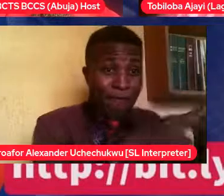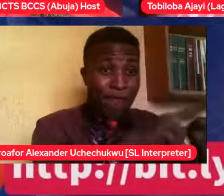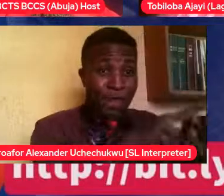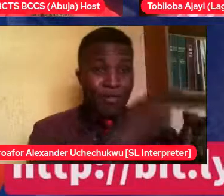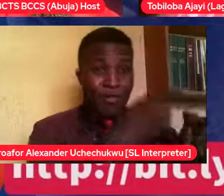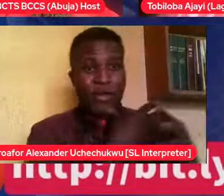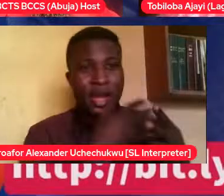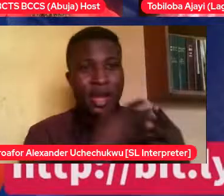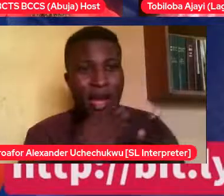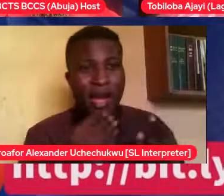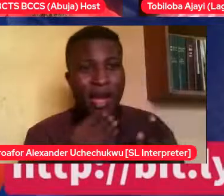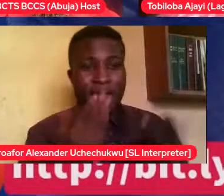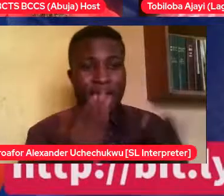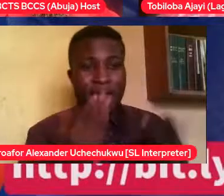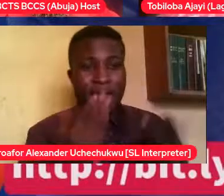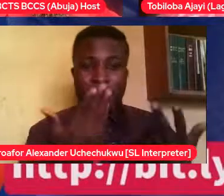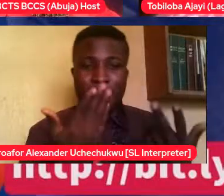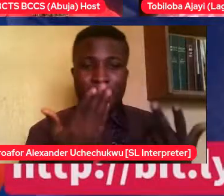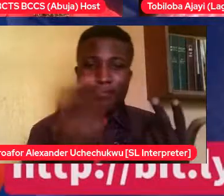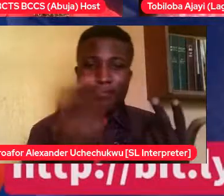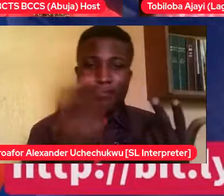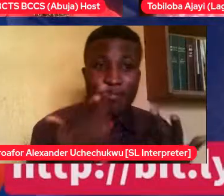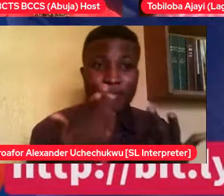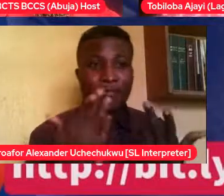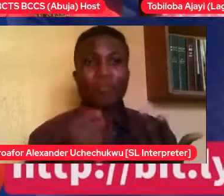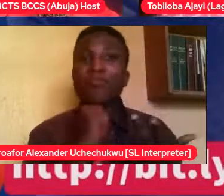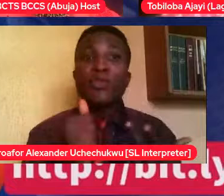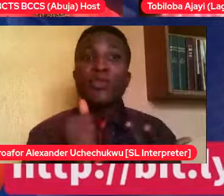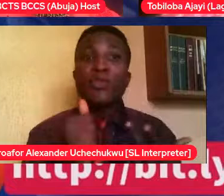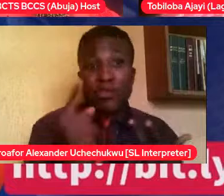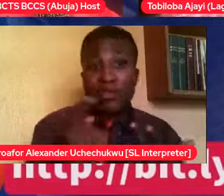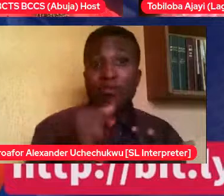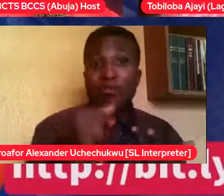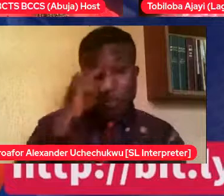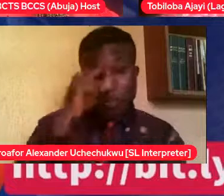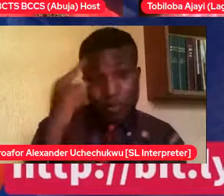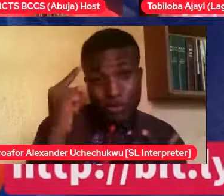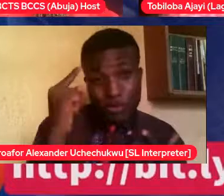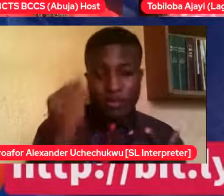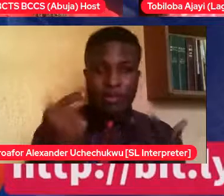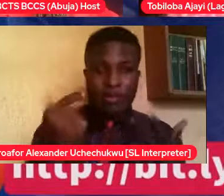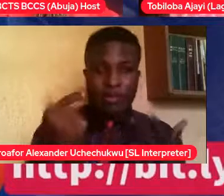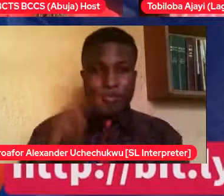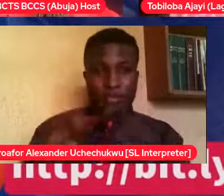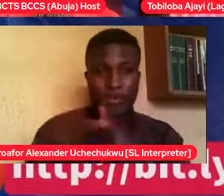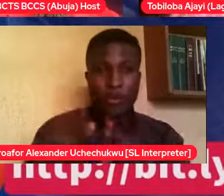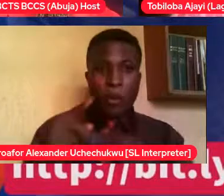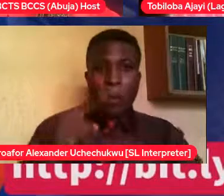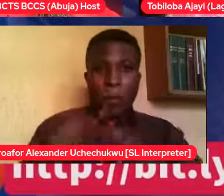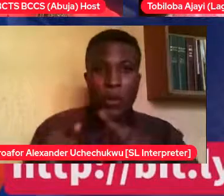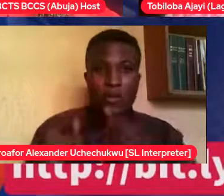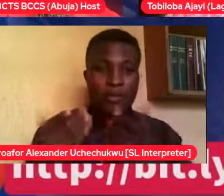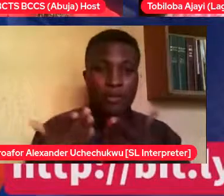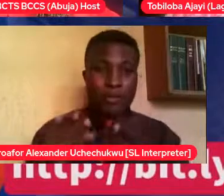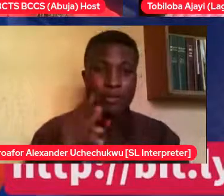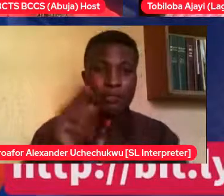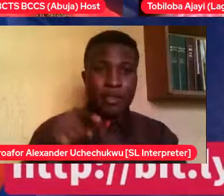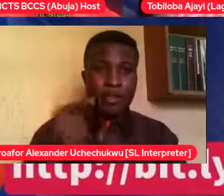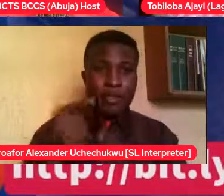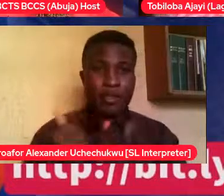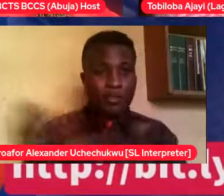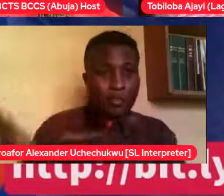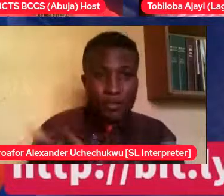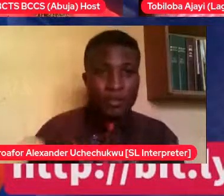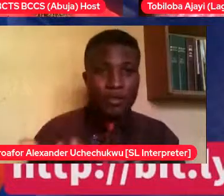because we are in a relationship, but as individuals, we already had value. brought the value to get that. And if somebody is a hero for people, get up. I'm confused.